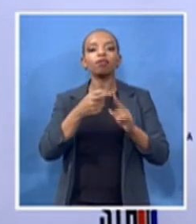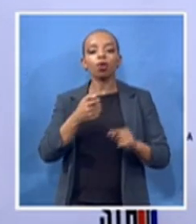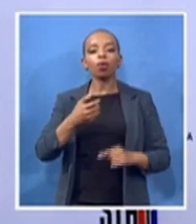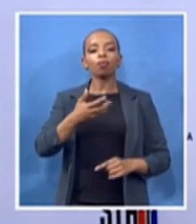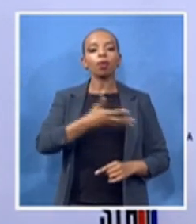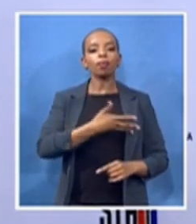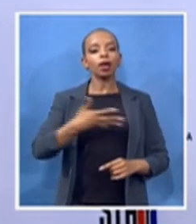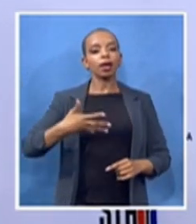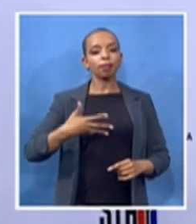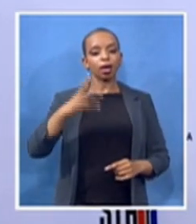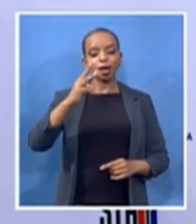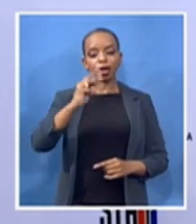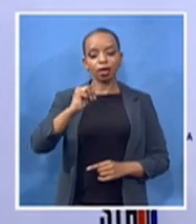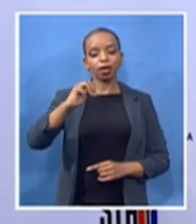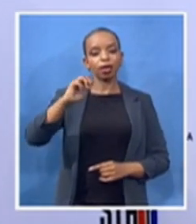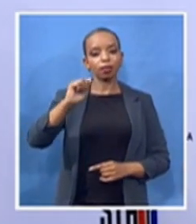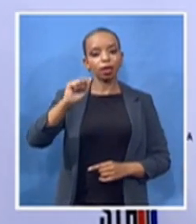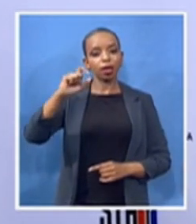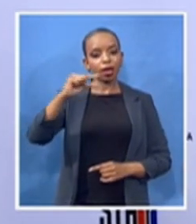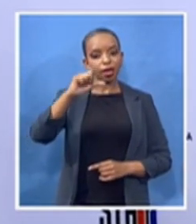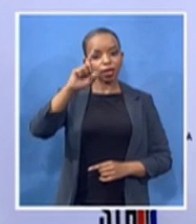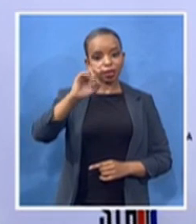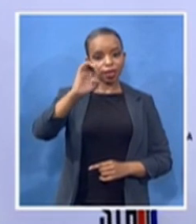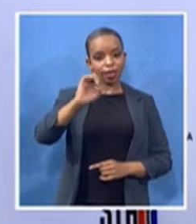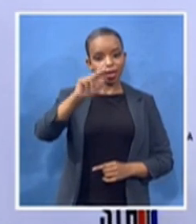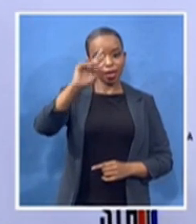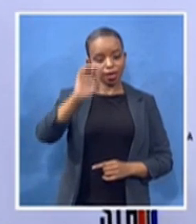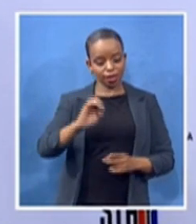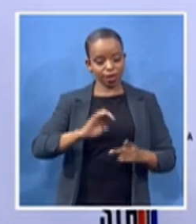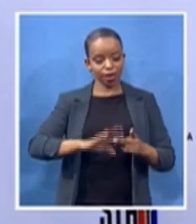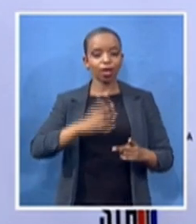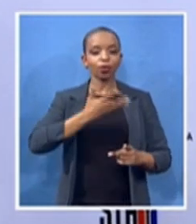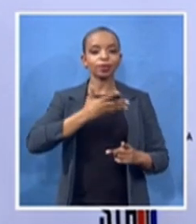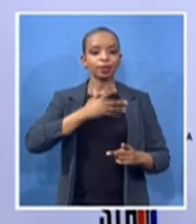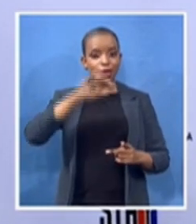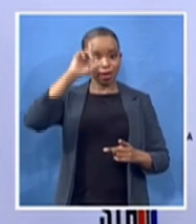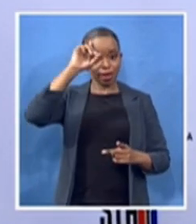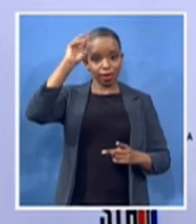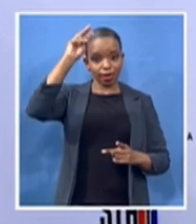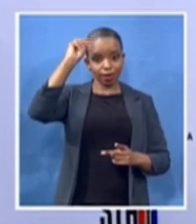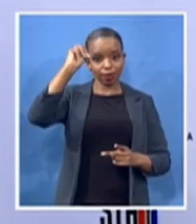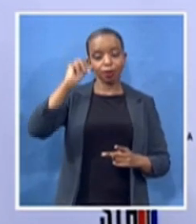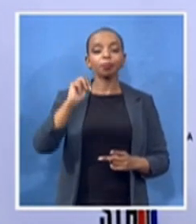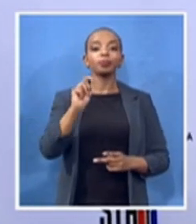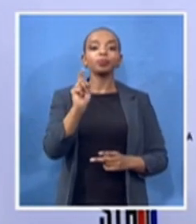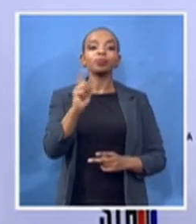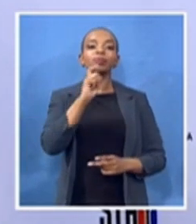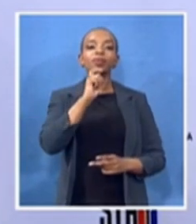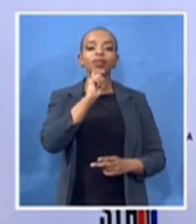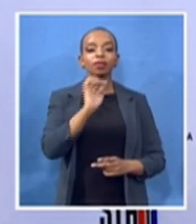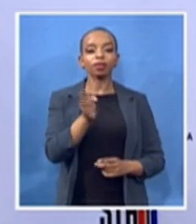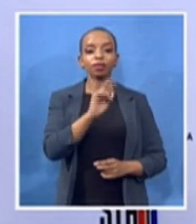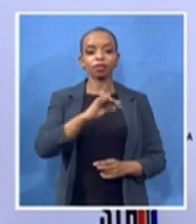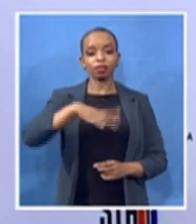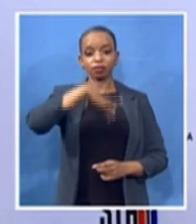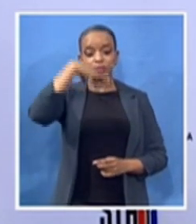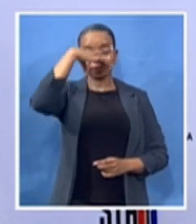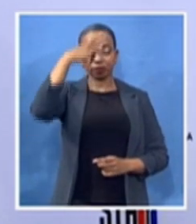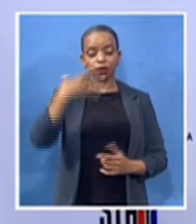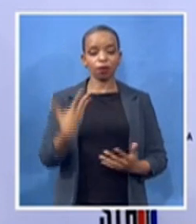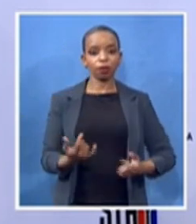today's problems using the spirit of service which is what um um charlotte greatly